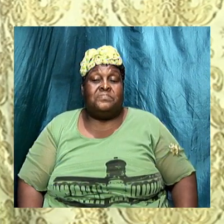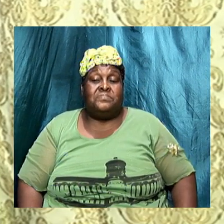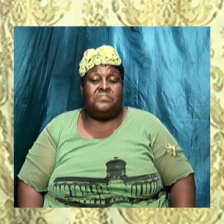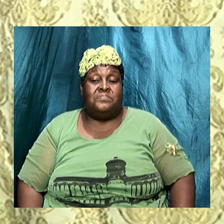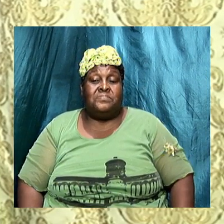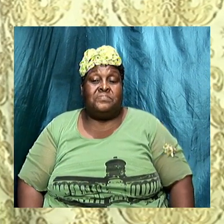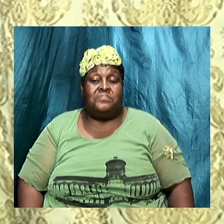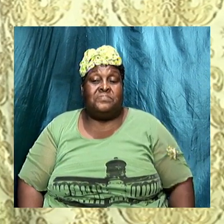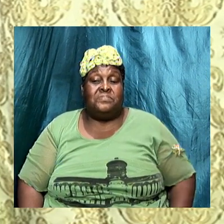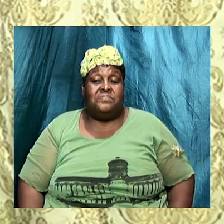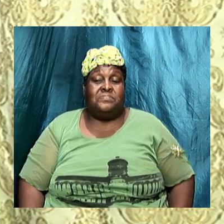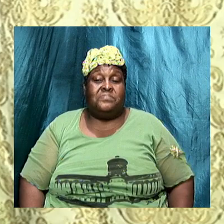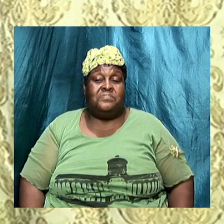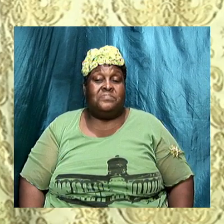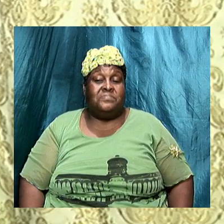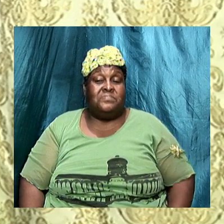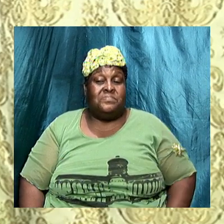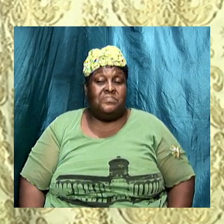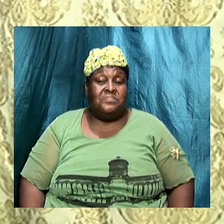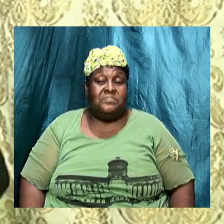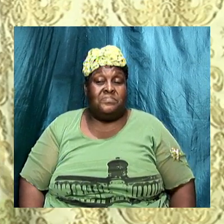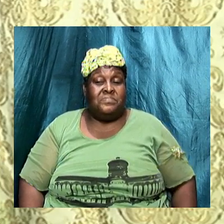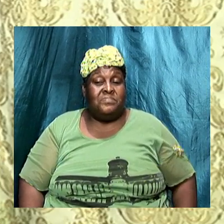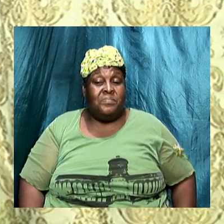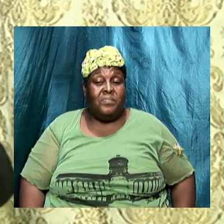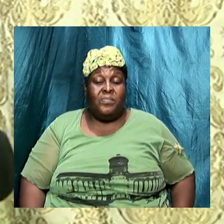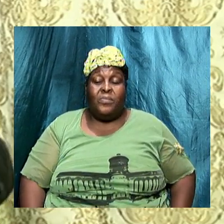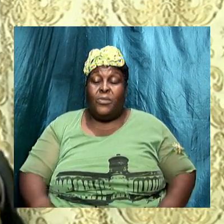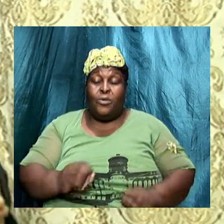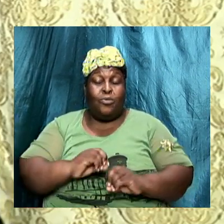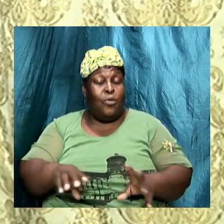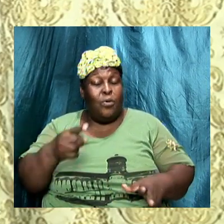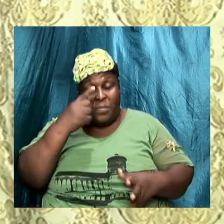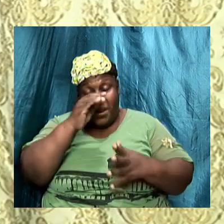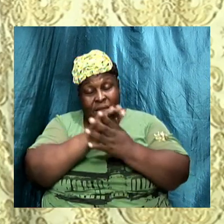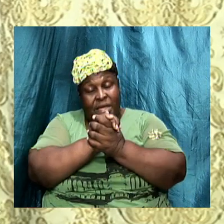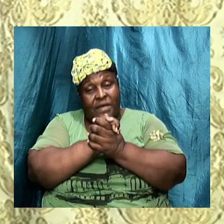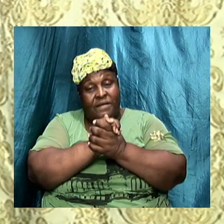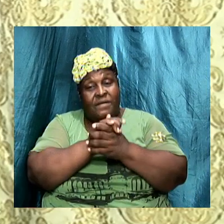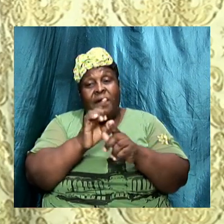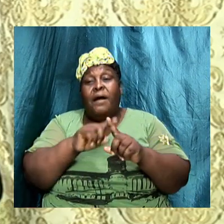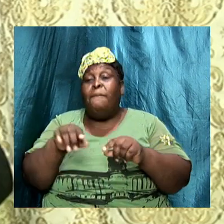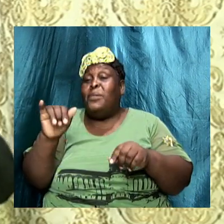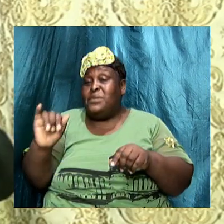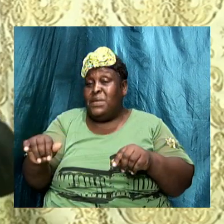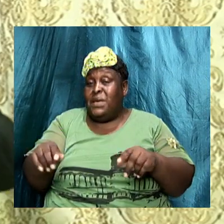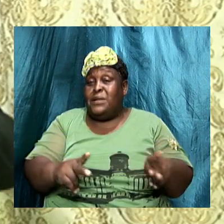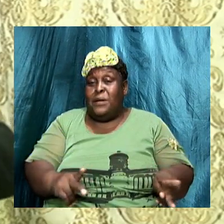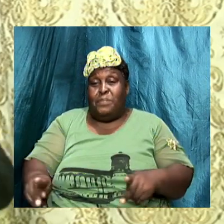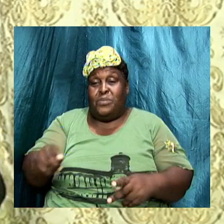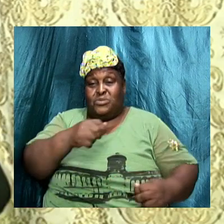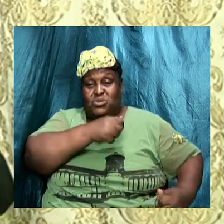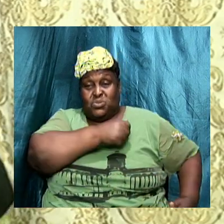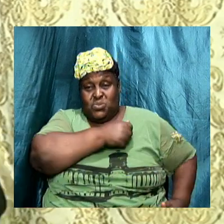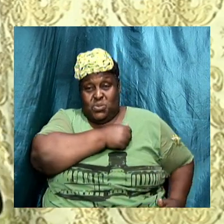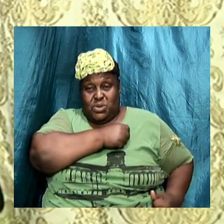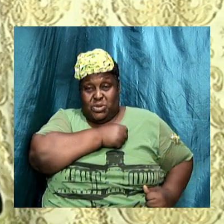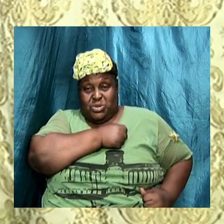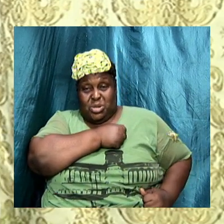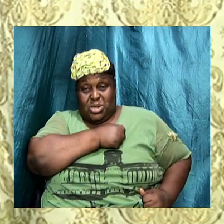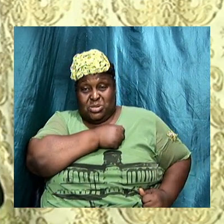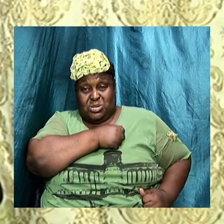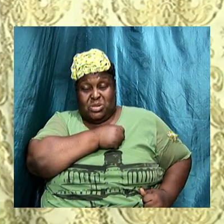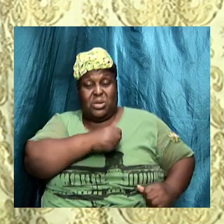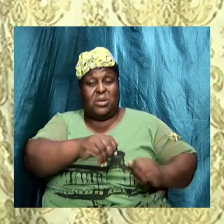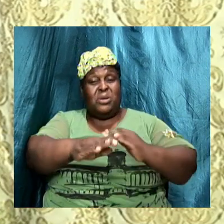you see the irony of it they did not believe but yet they put soldiers there because they said we don't want anybody